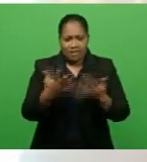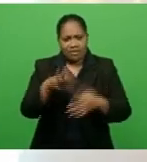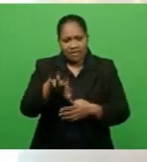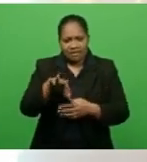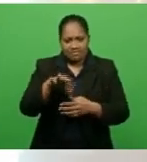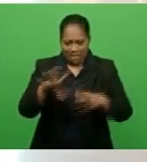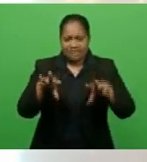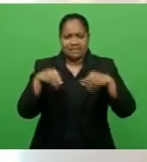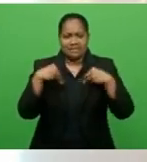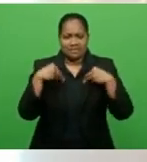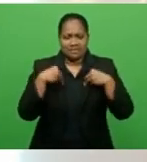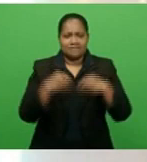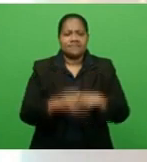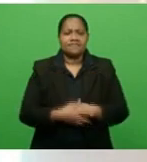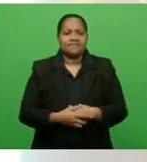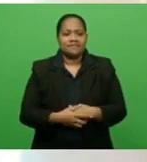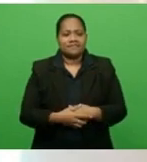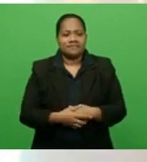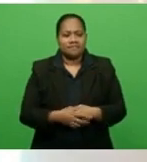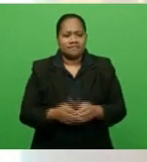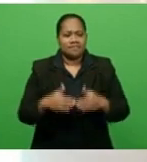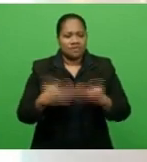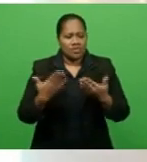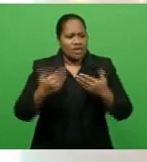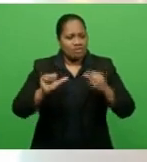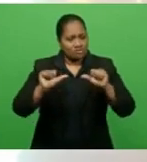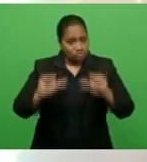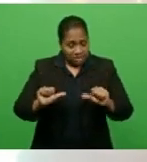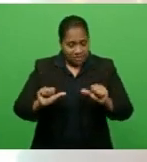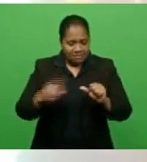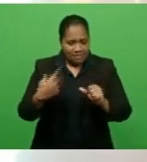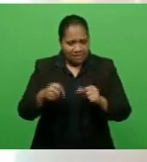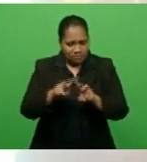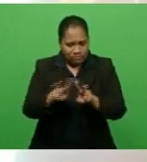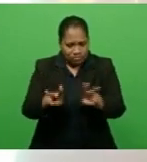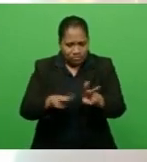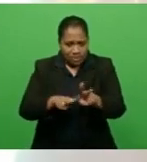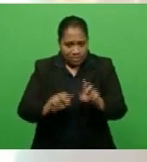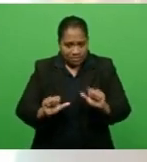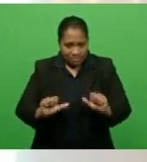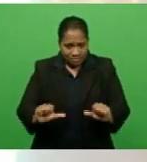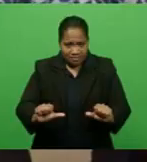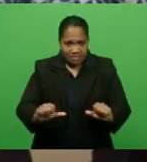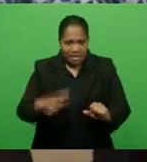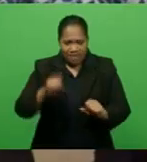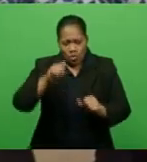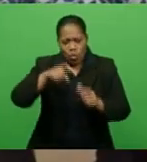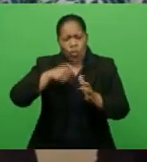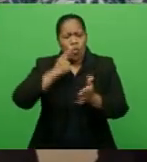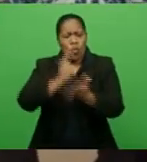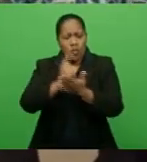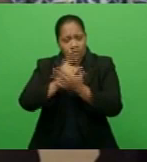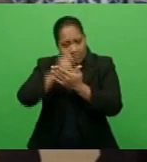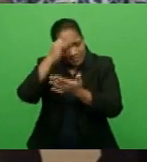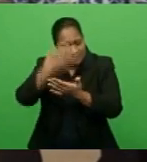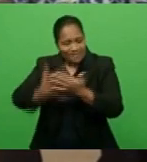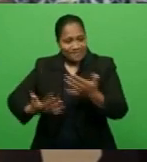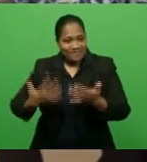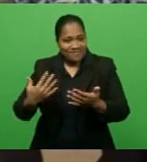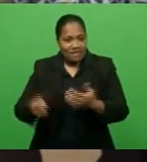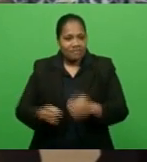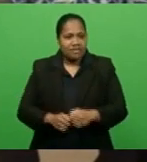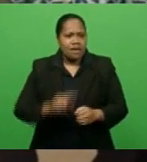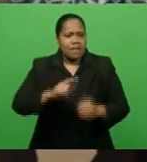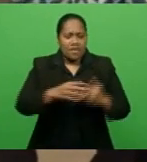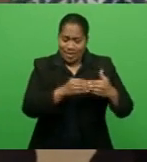with that. We have a president and vice presidents who come with a lot of experience. Party leader, City Rainer